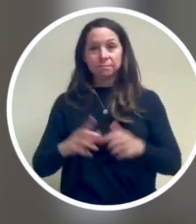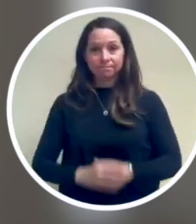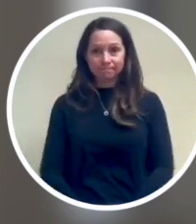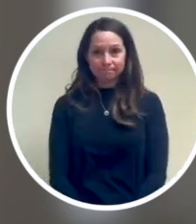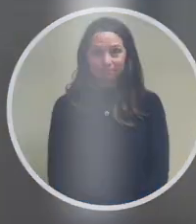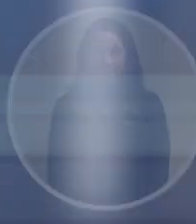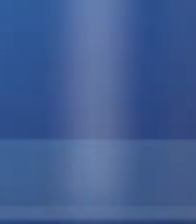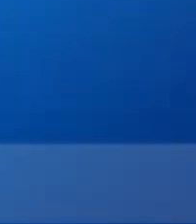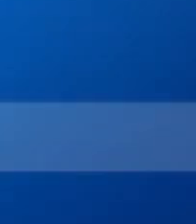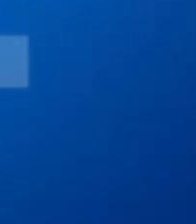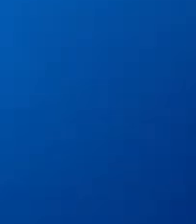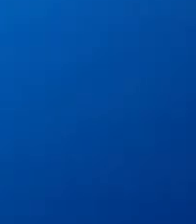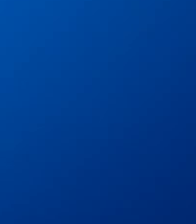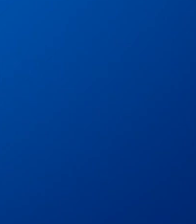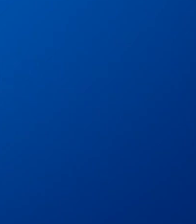individual.